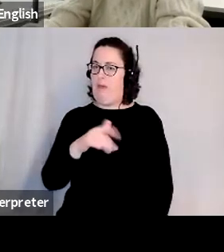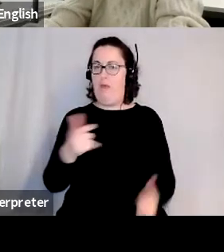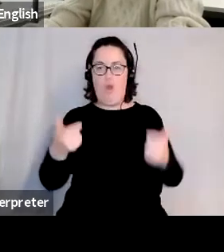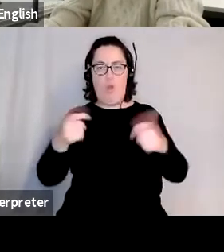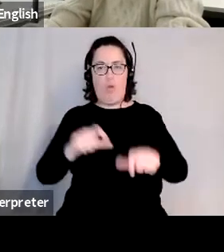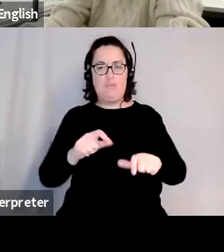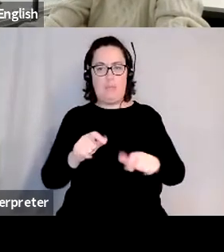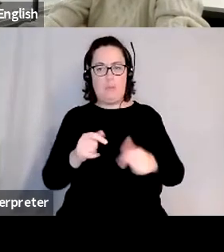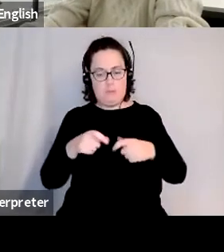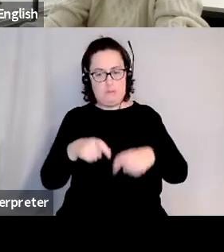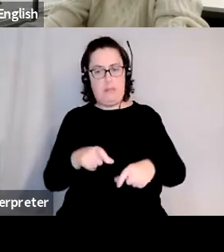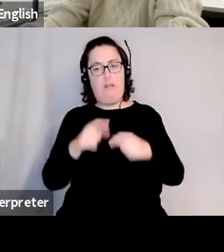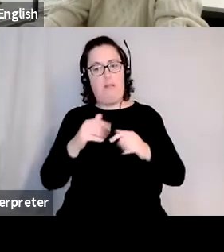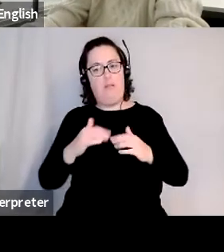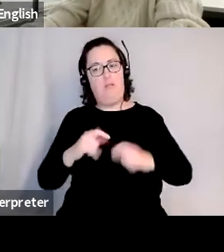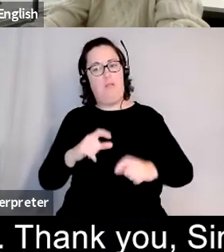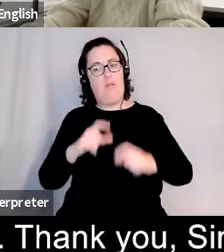years away